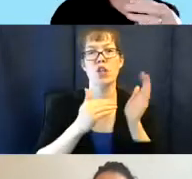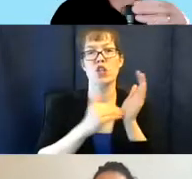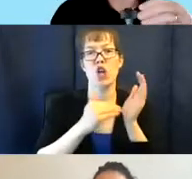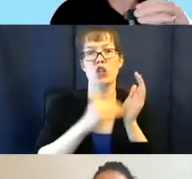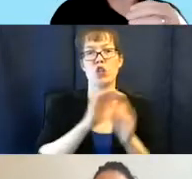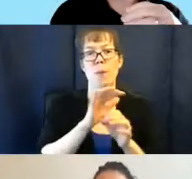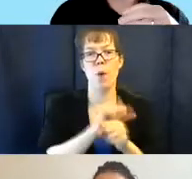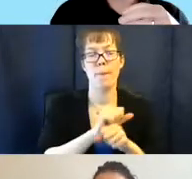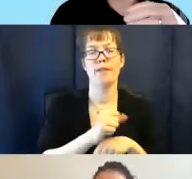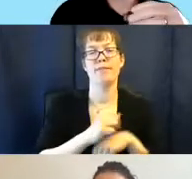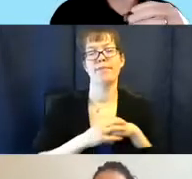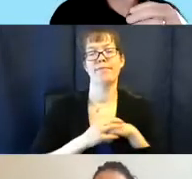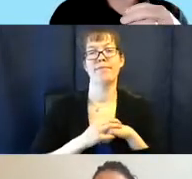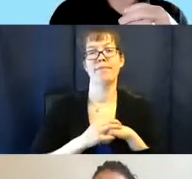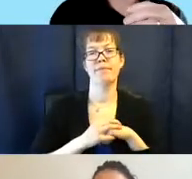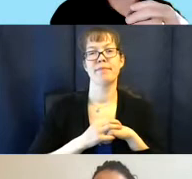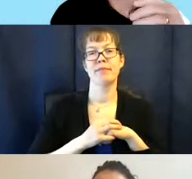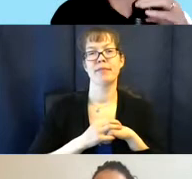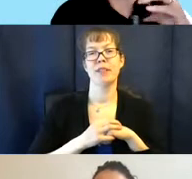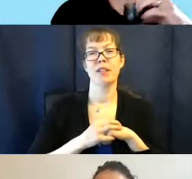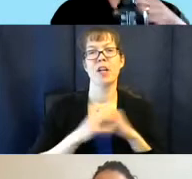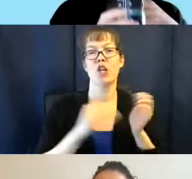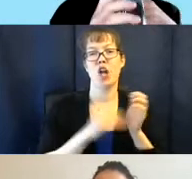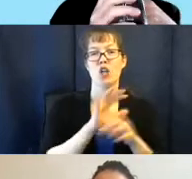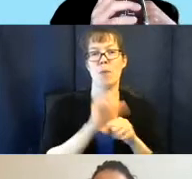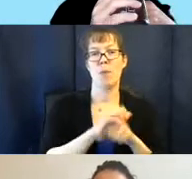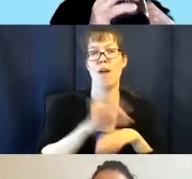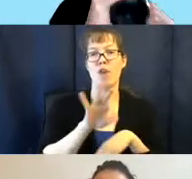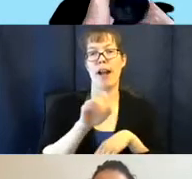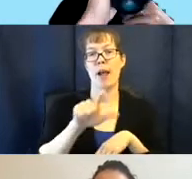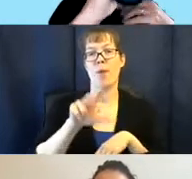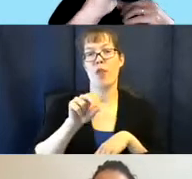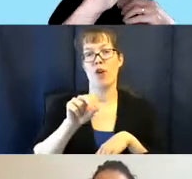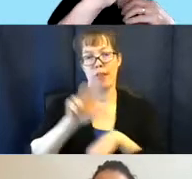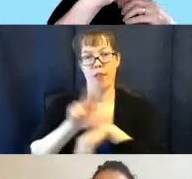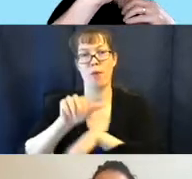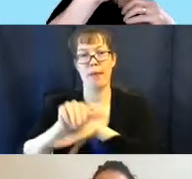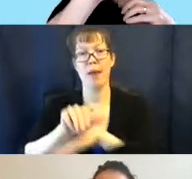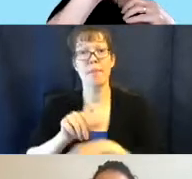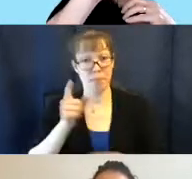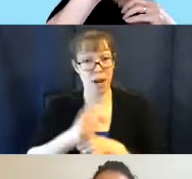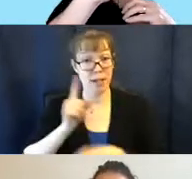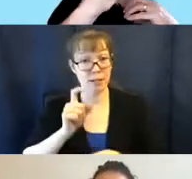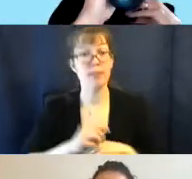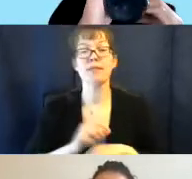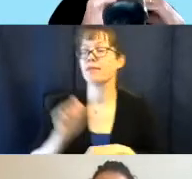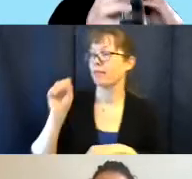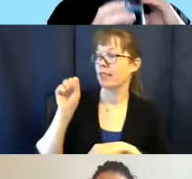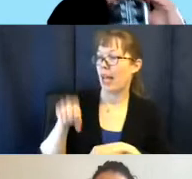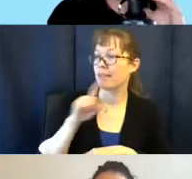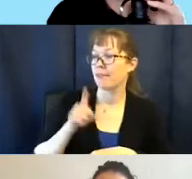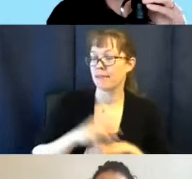That's doctor's appointment on Friday, April 30th at 3 p.m., right? Yes. Okay,